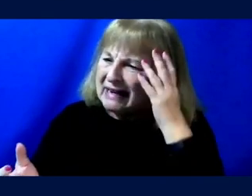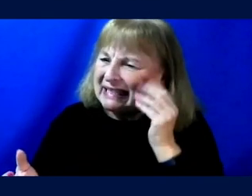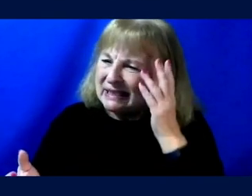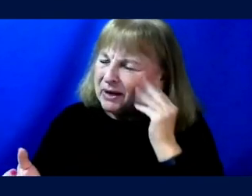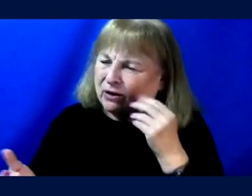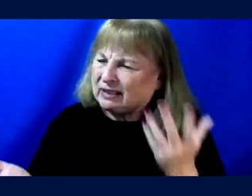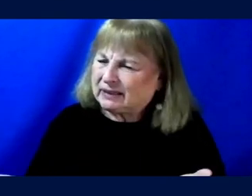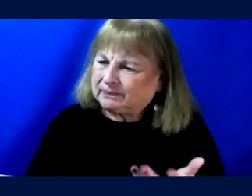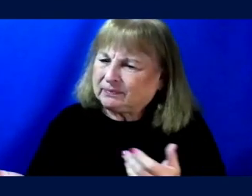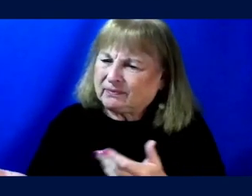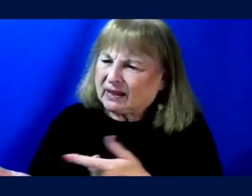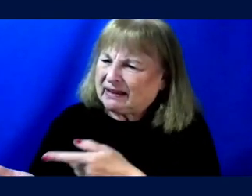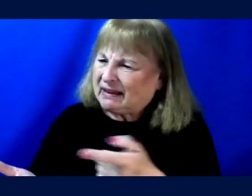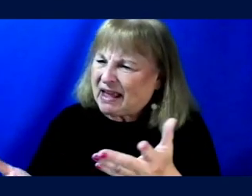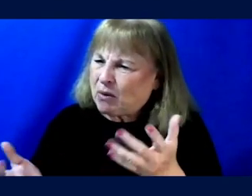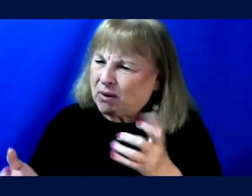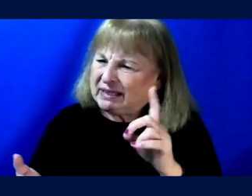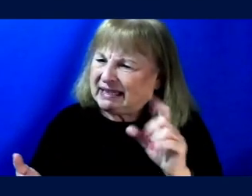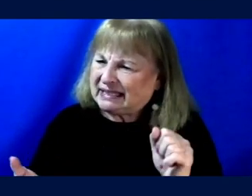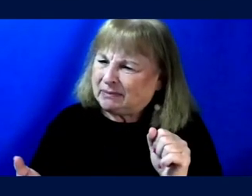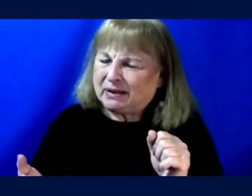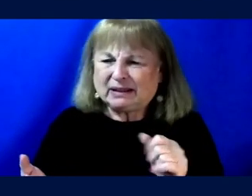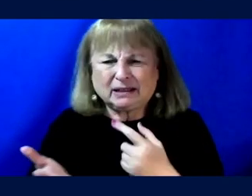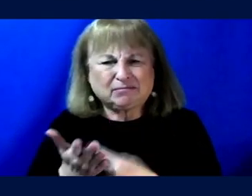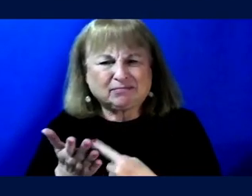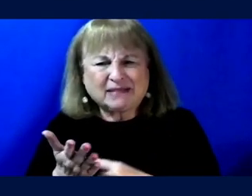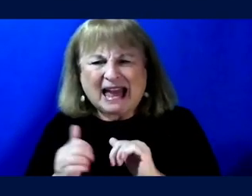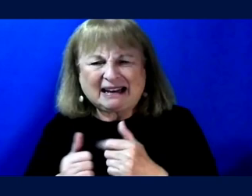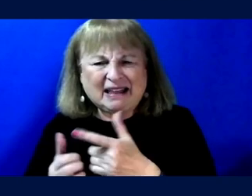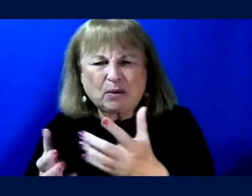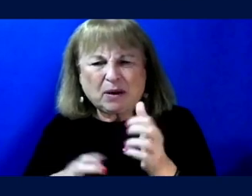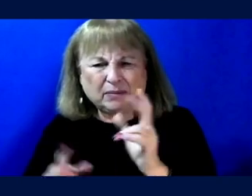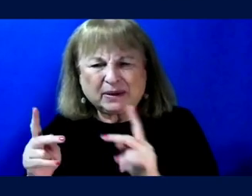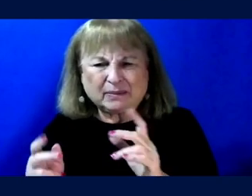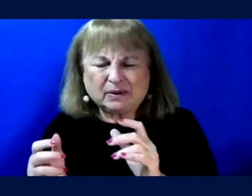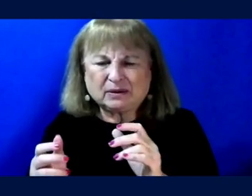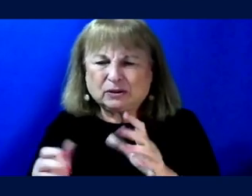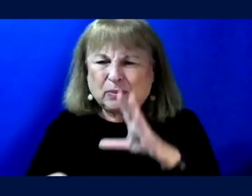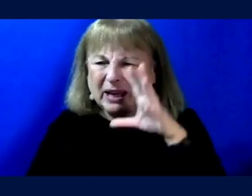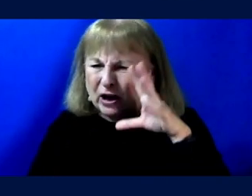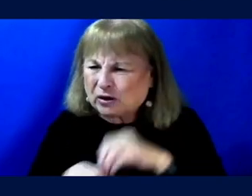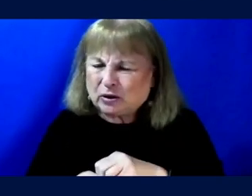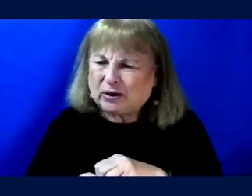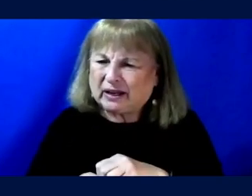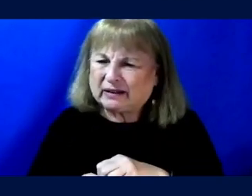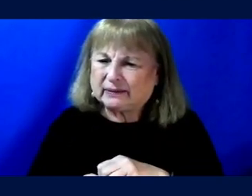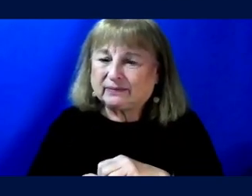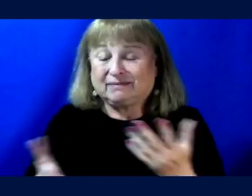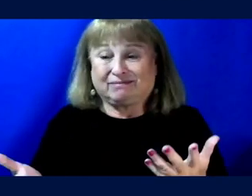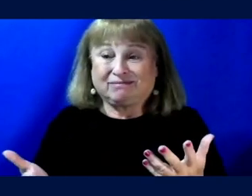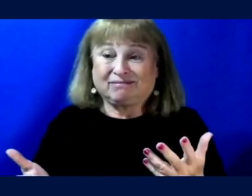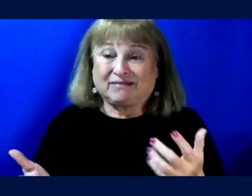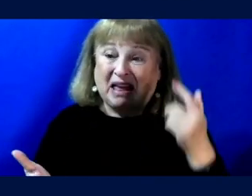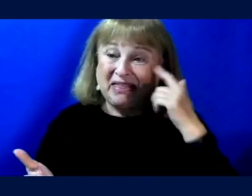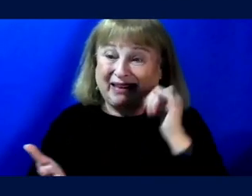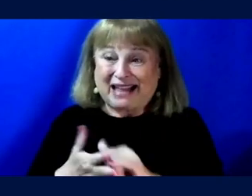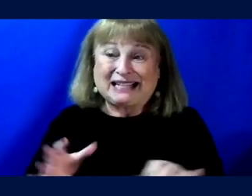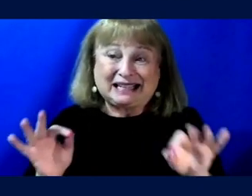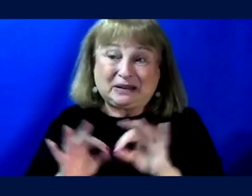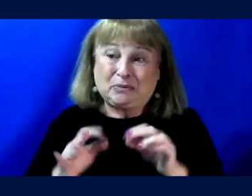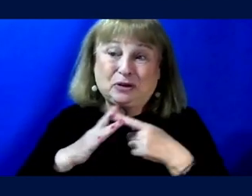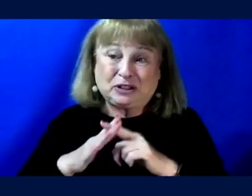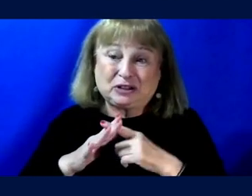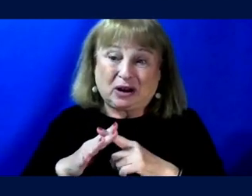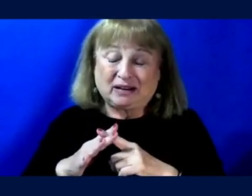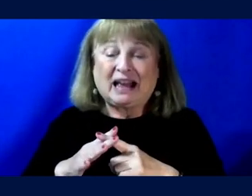to be? How would they want disability to be talked about? How would they want people with disabilities to be included? That's always, I think an important start